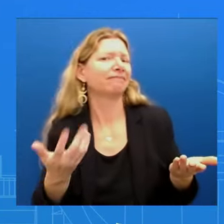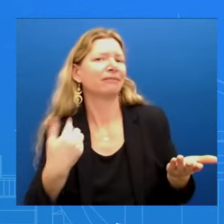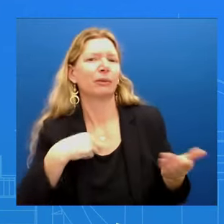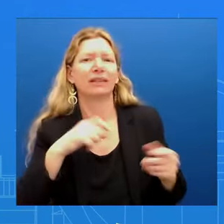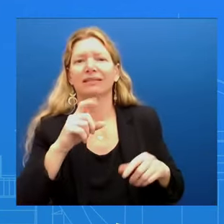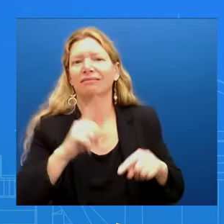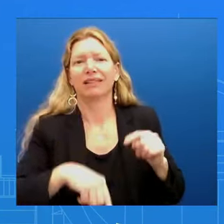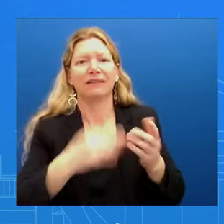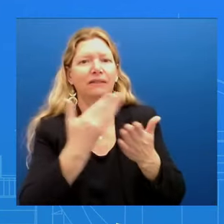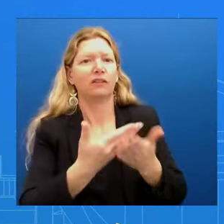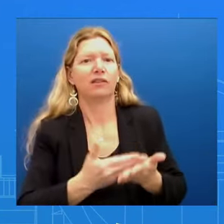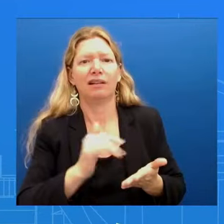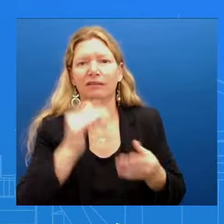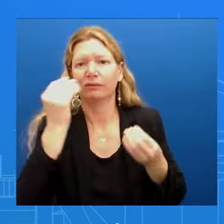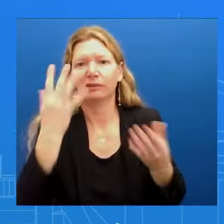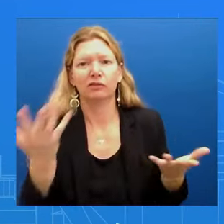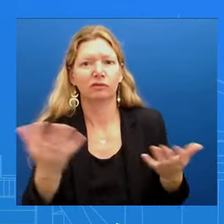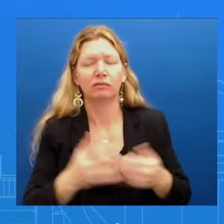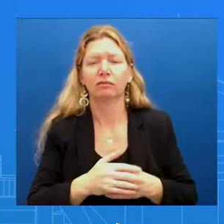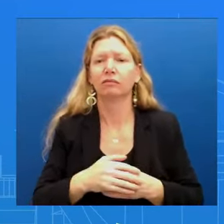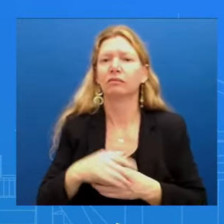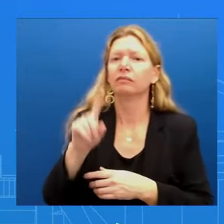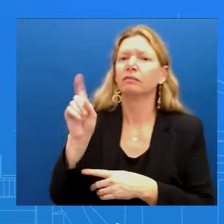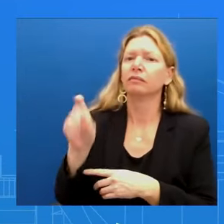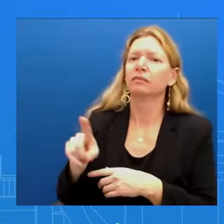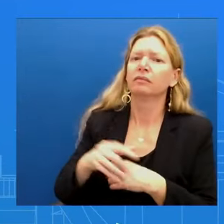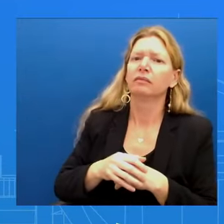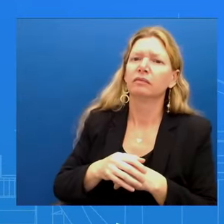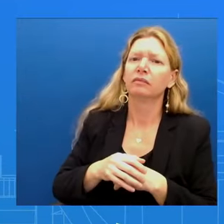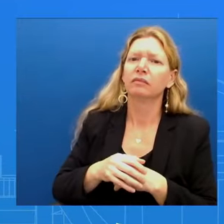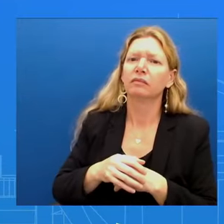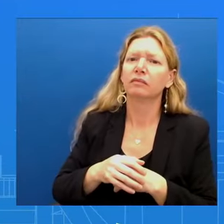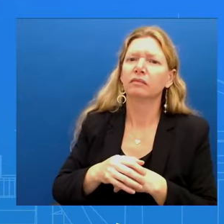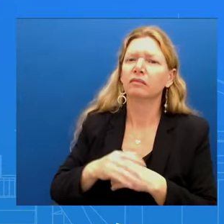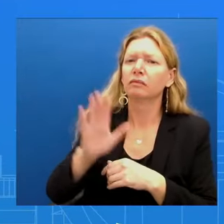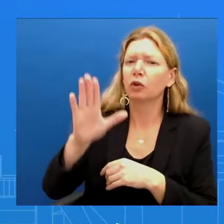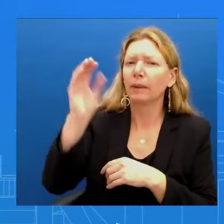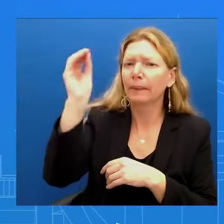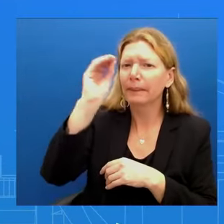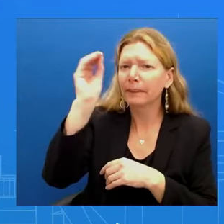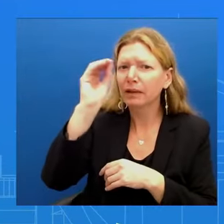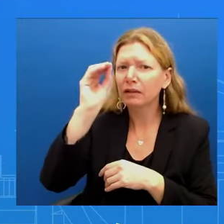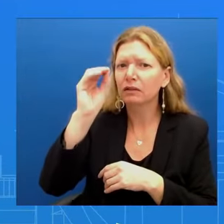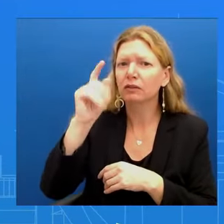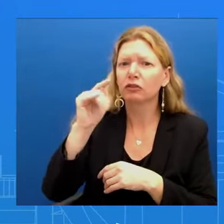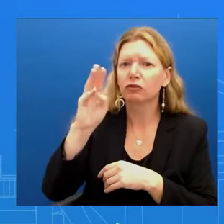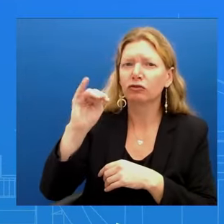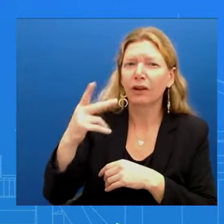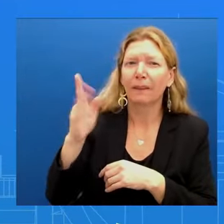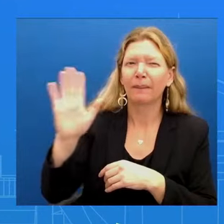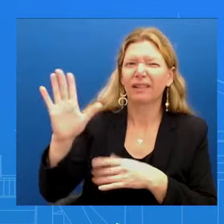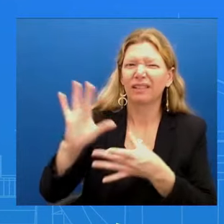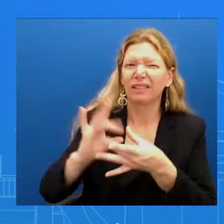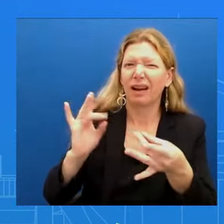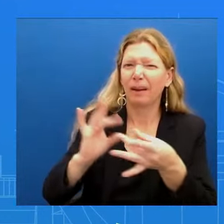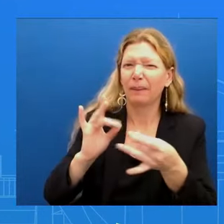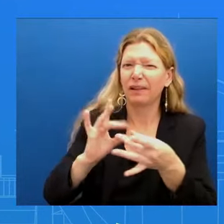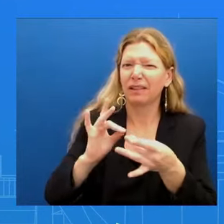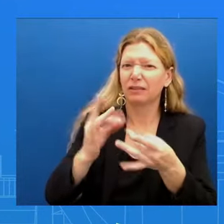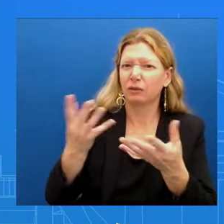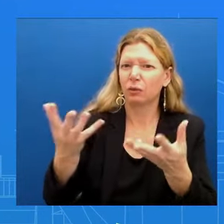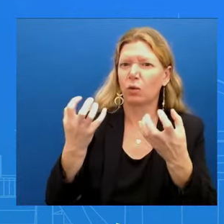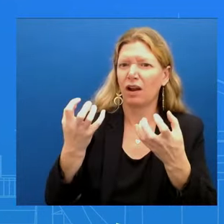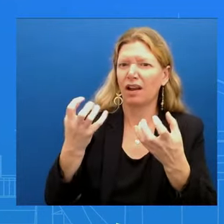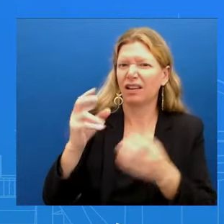Russia to attack NATO allies if they don't contribute enough towards defense spending What is the message that not only sends to the world but especially to US